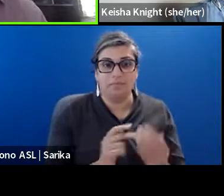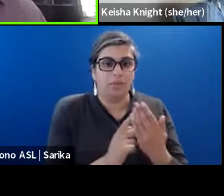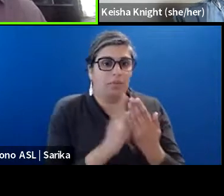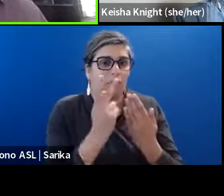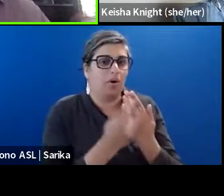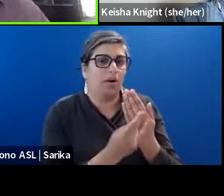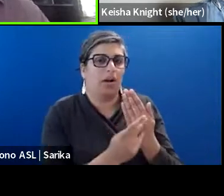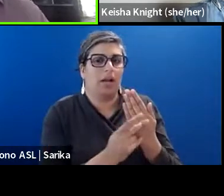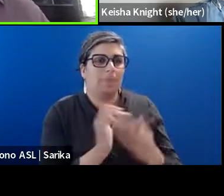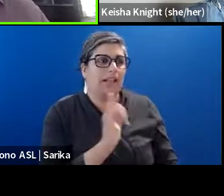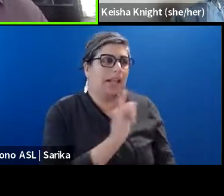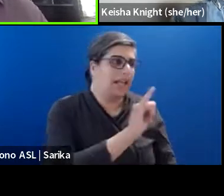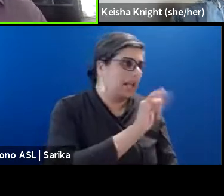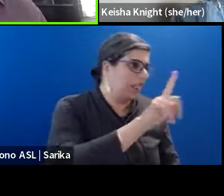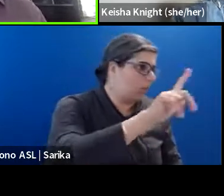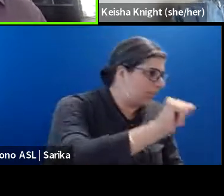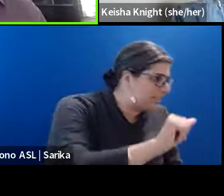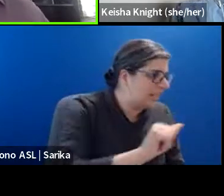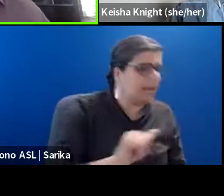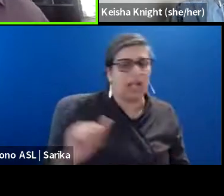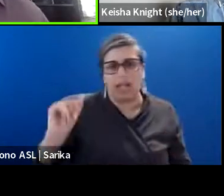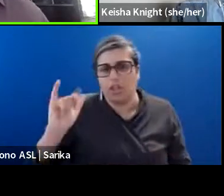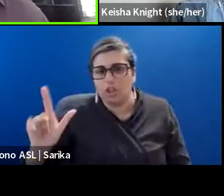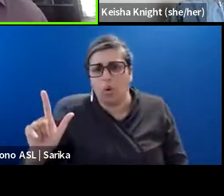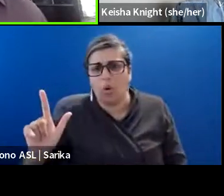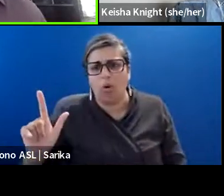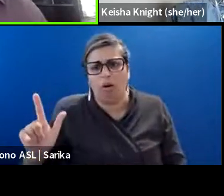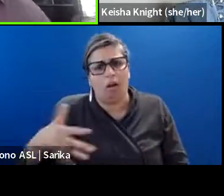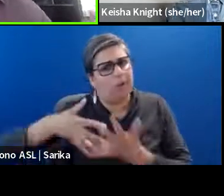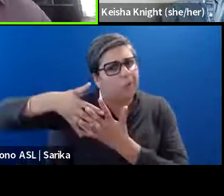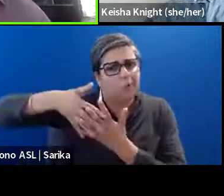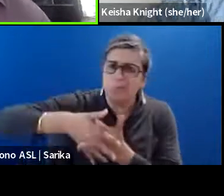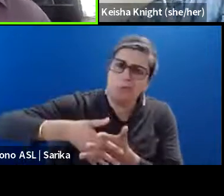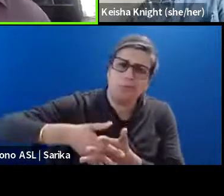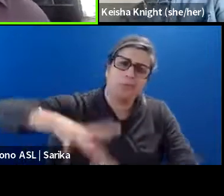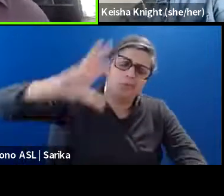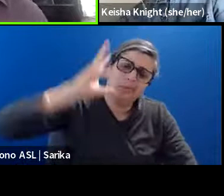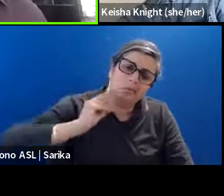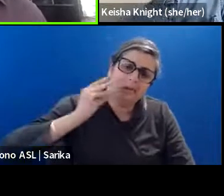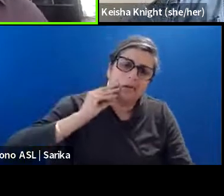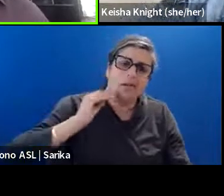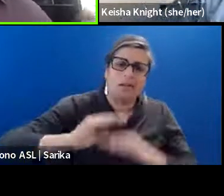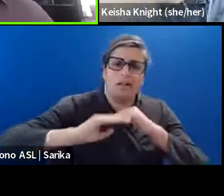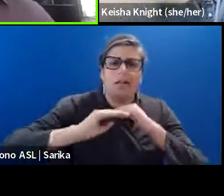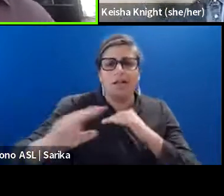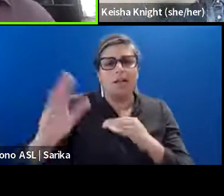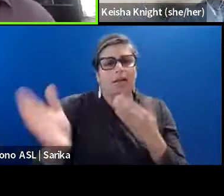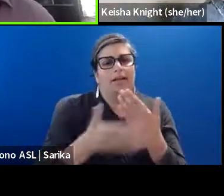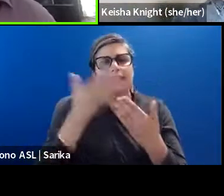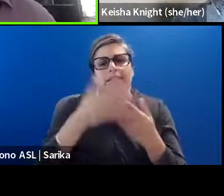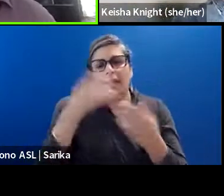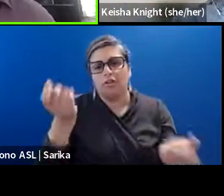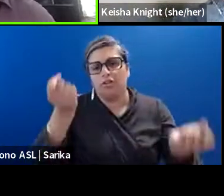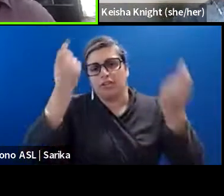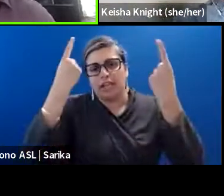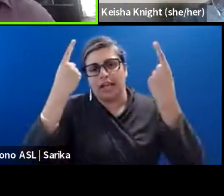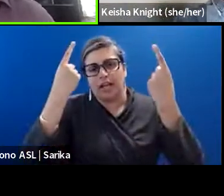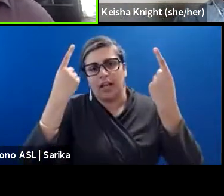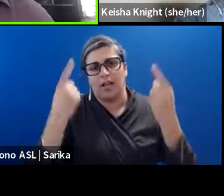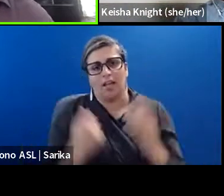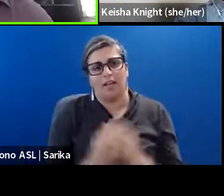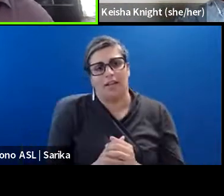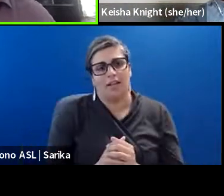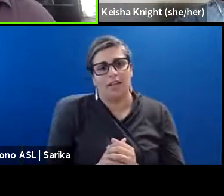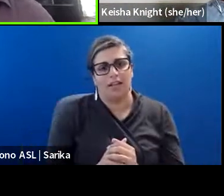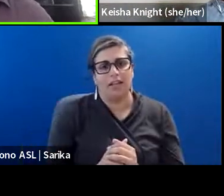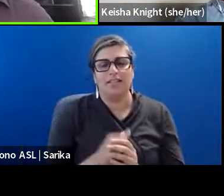been around for so many years are stable, are easy to understand. There's no bait and